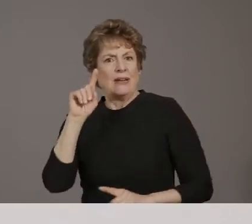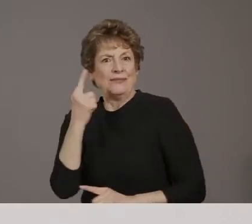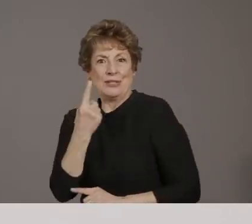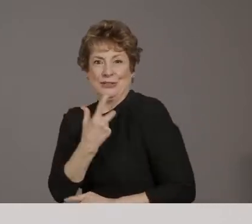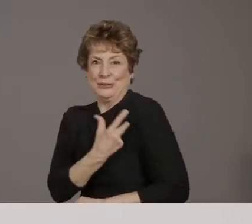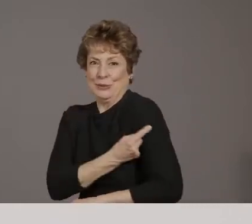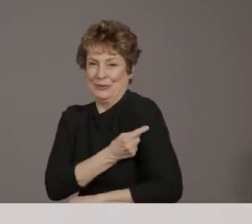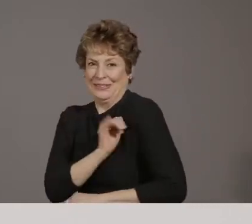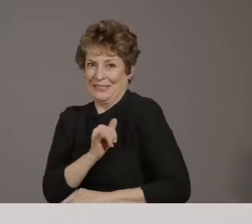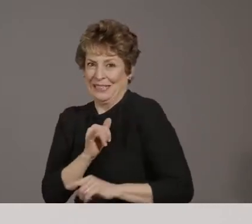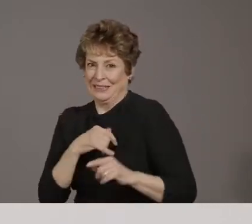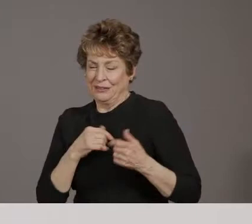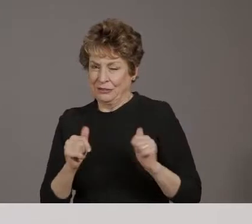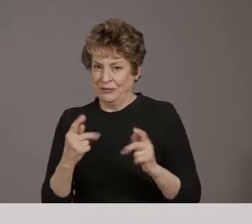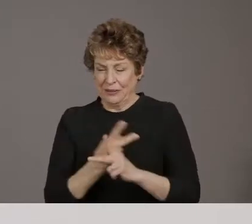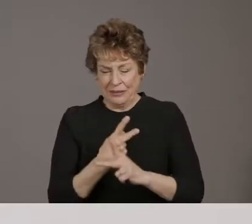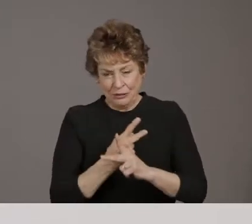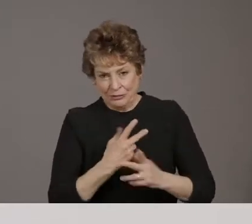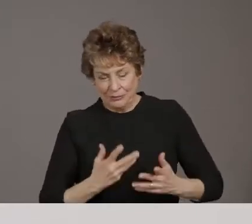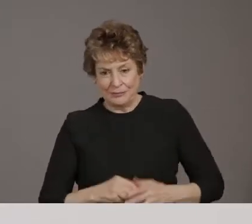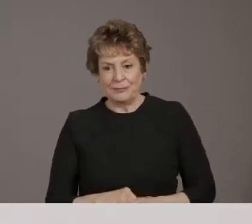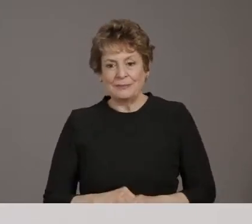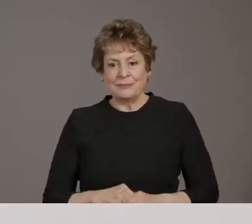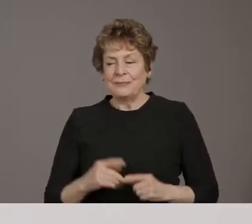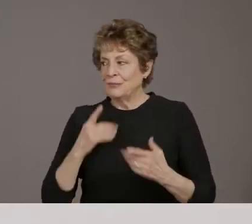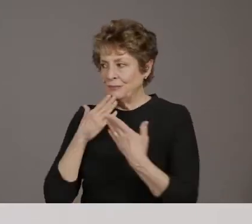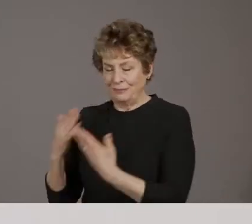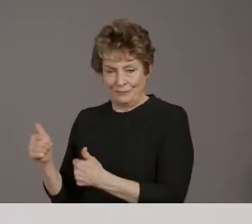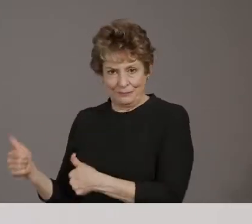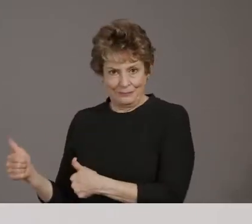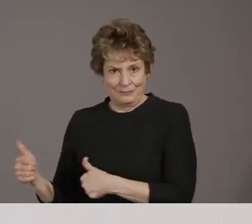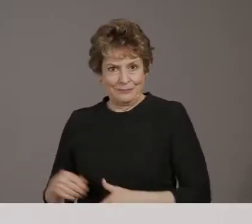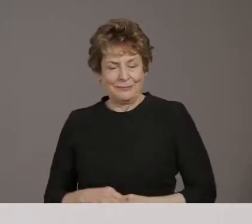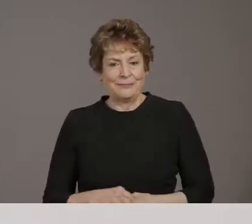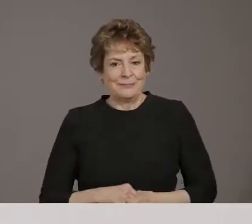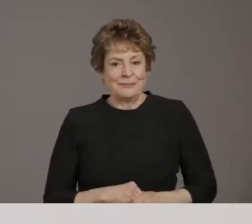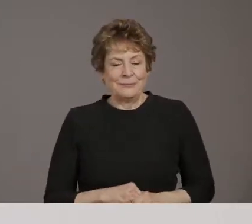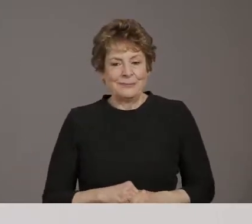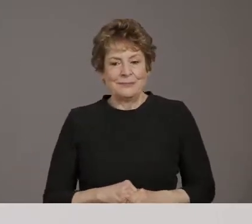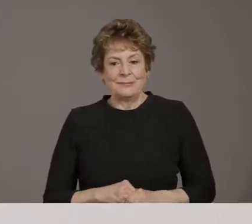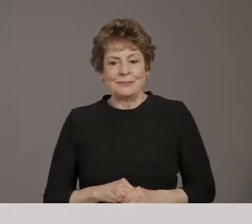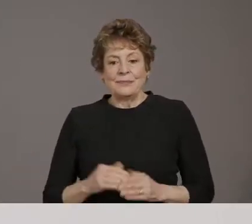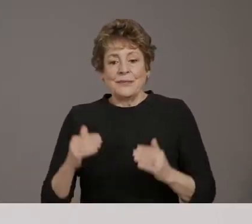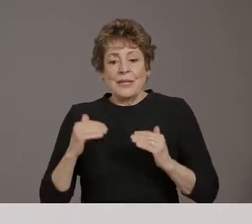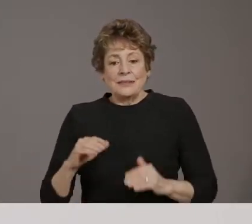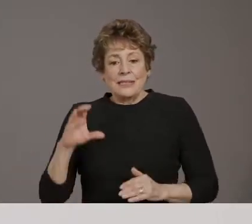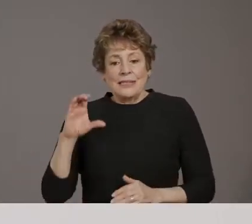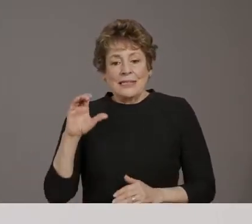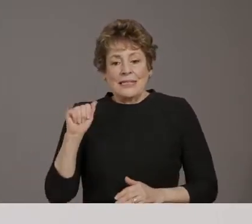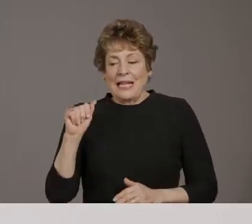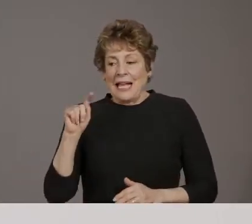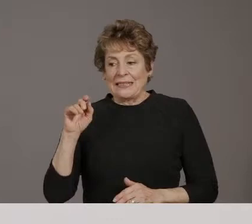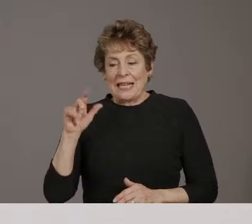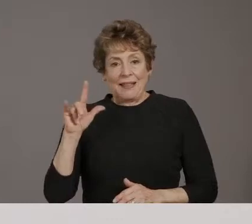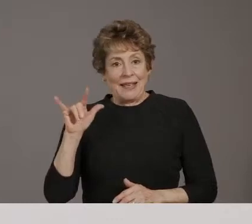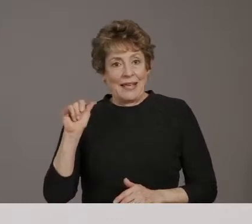That's it for me. Thank you. Okay. Next up is, uh, Caitlin. Hi, Caitlin.